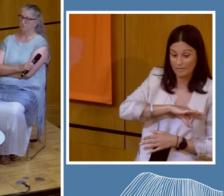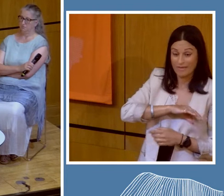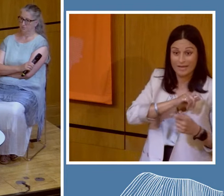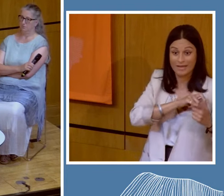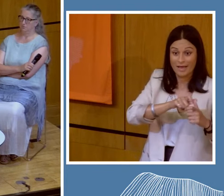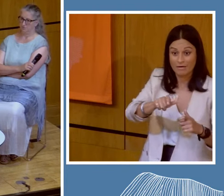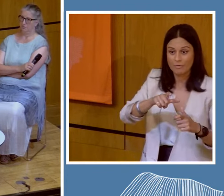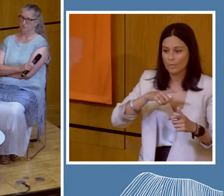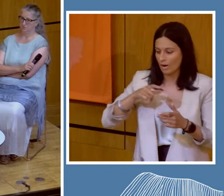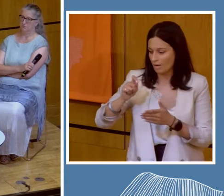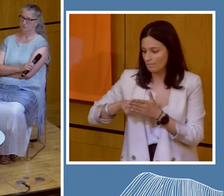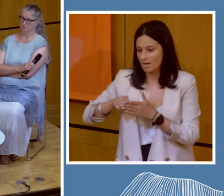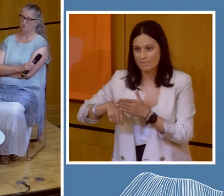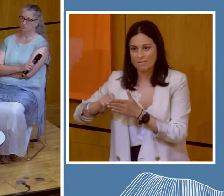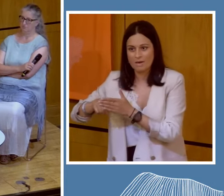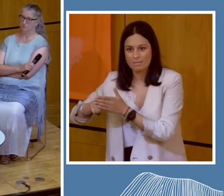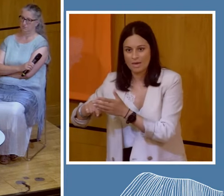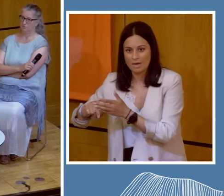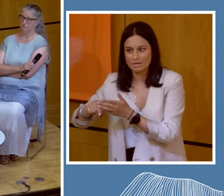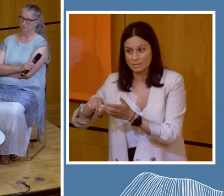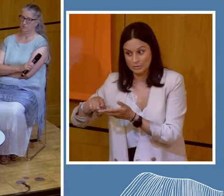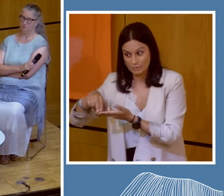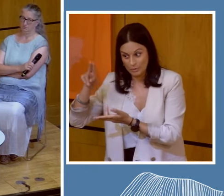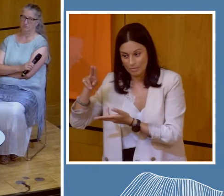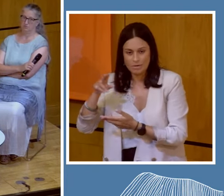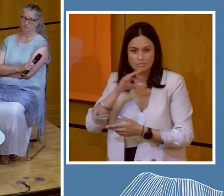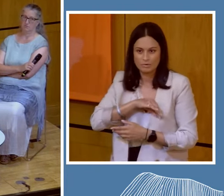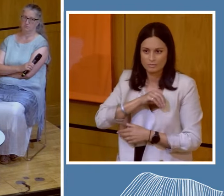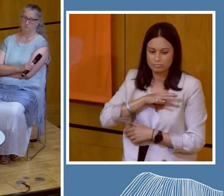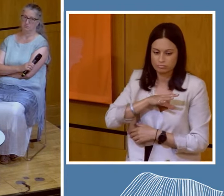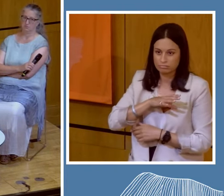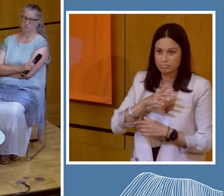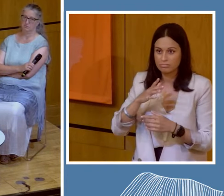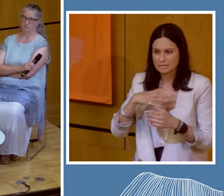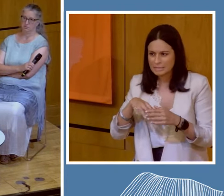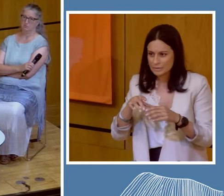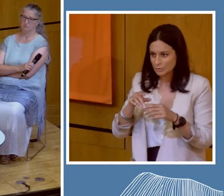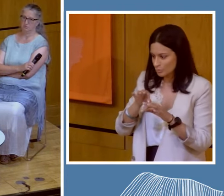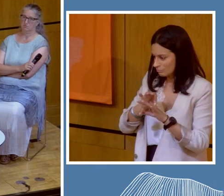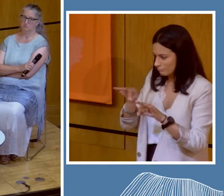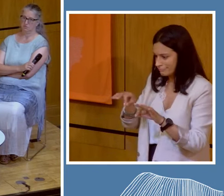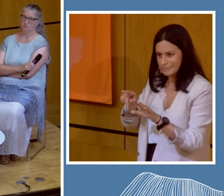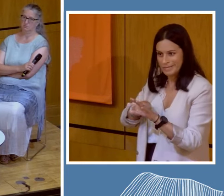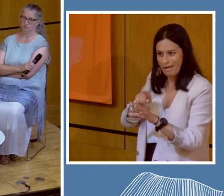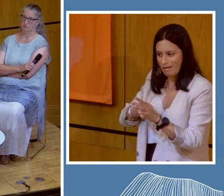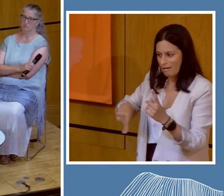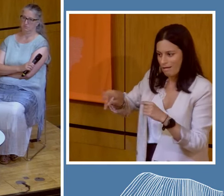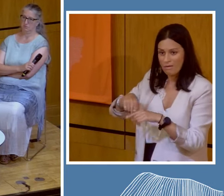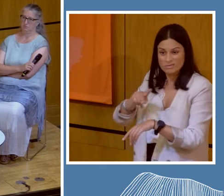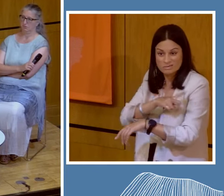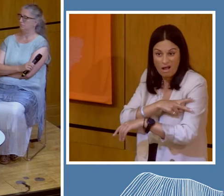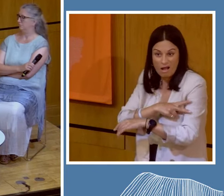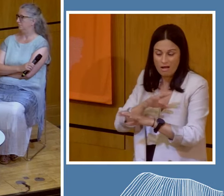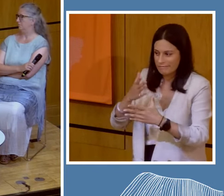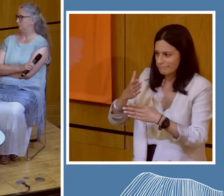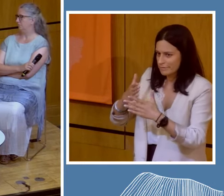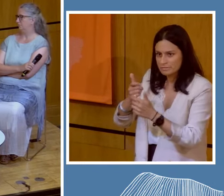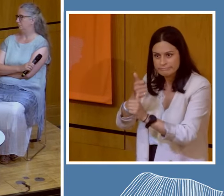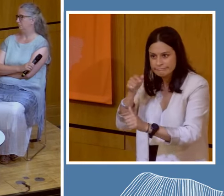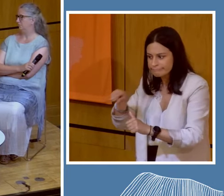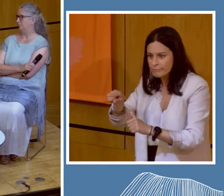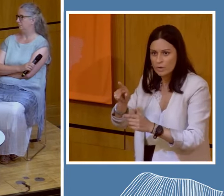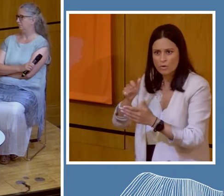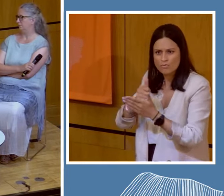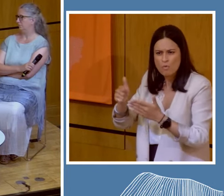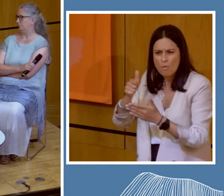continue to buy. So there is something here about working with younger staff members who are